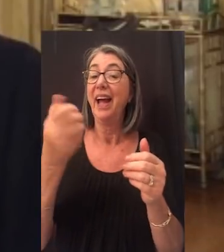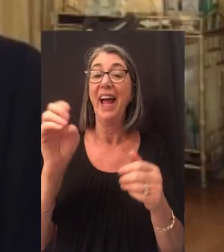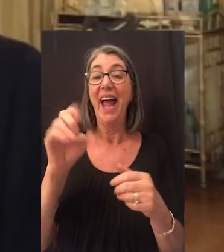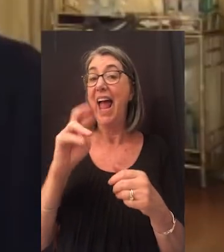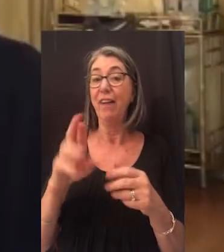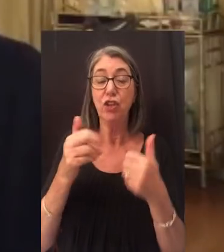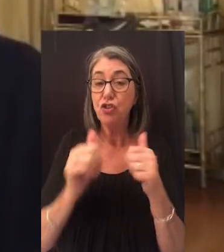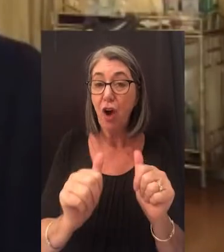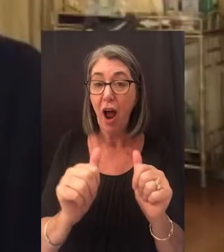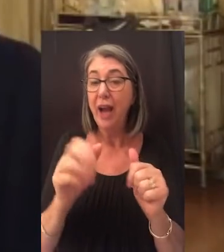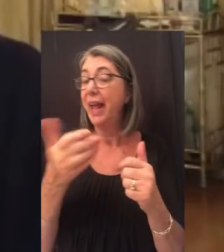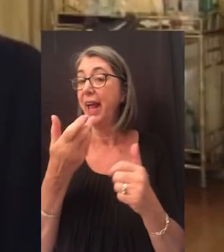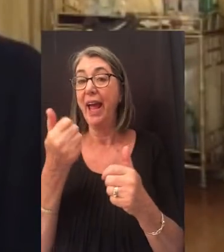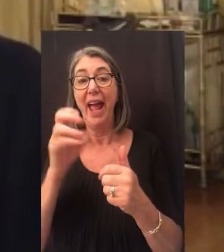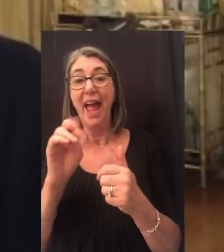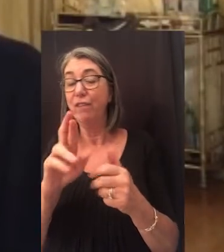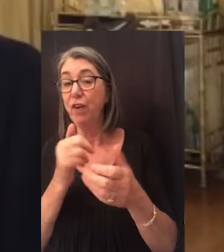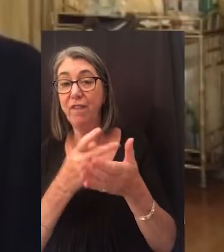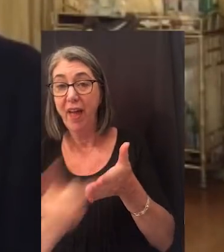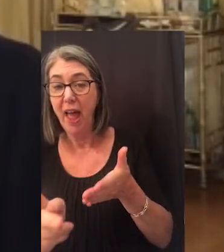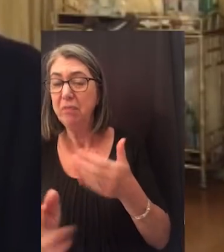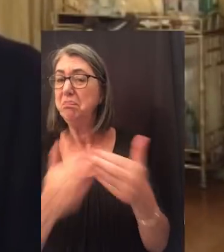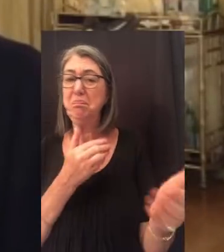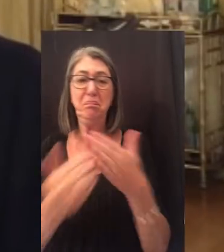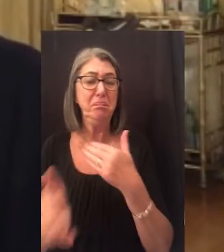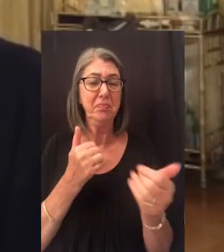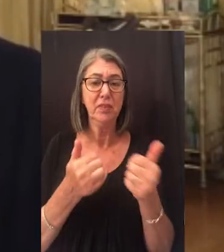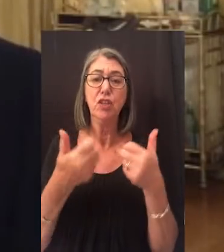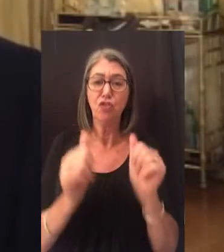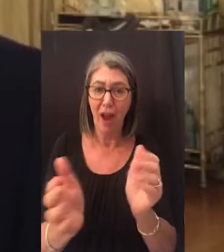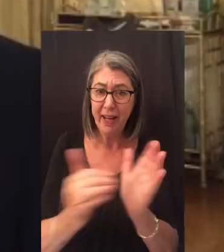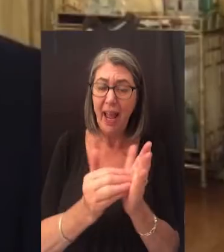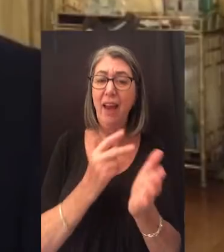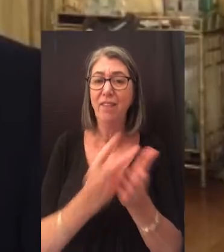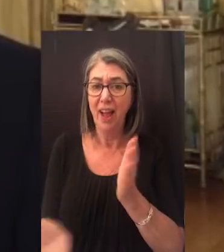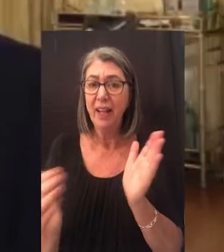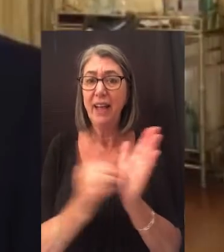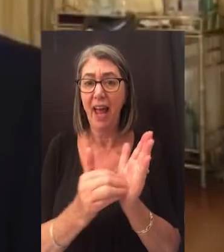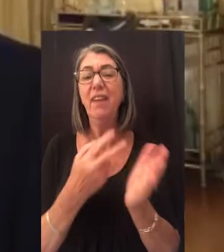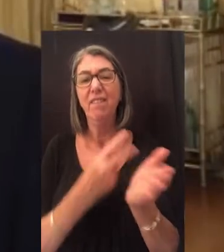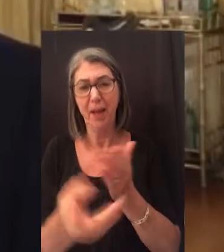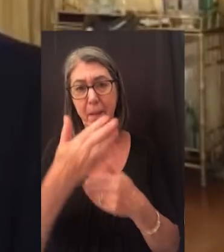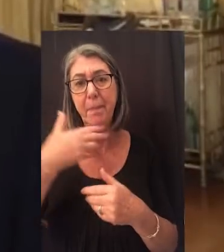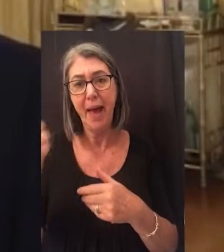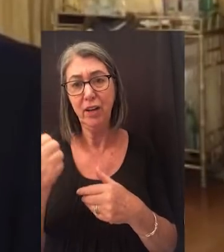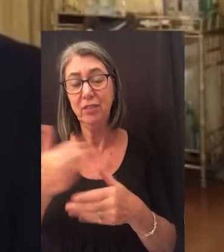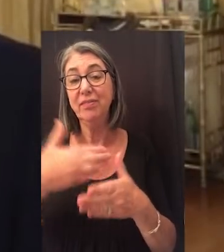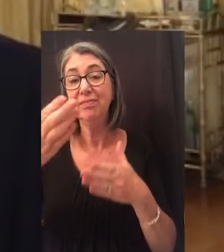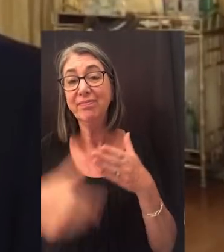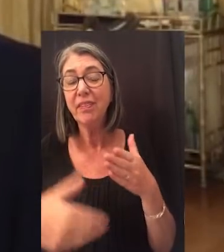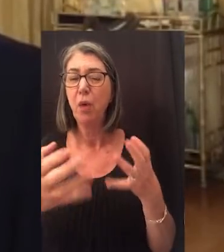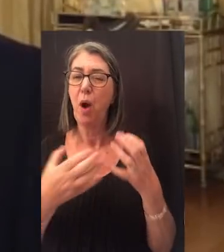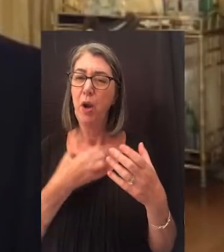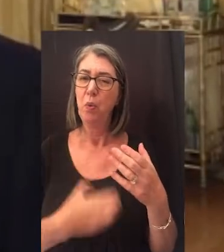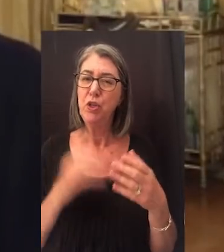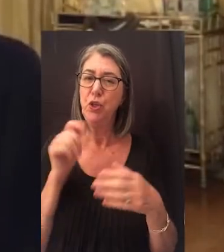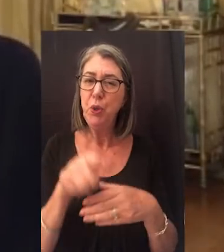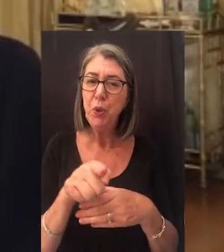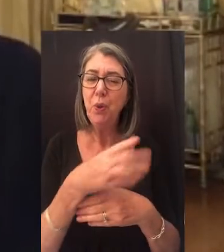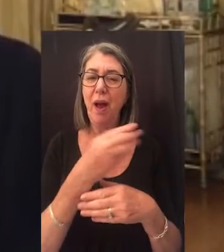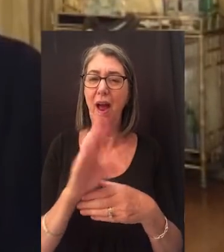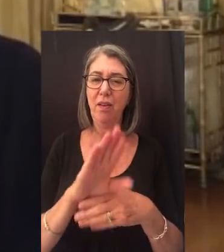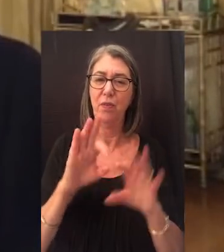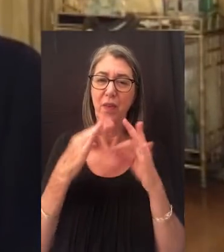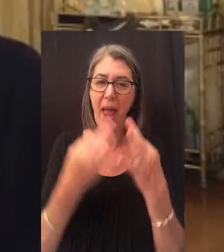ever failed, no matter. Try again, fail again, fail better. In closing, I want to wish